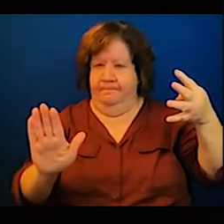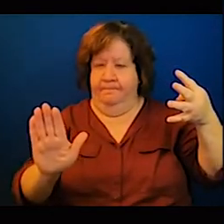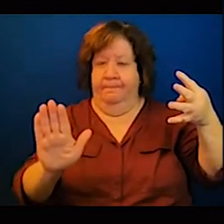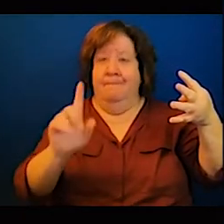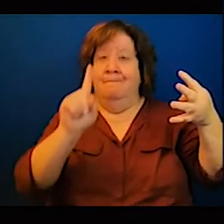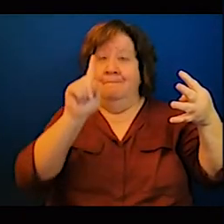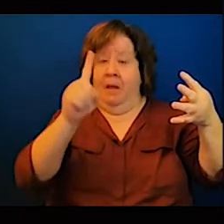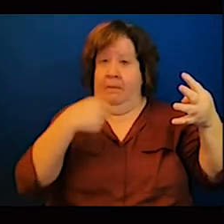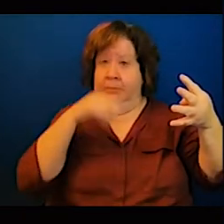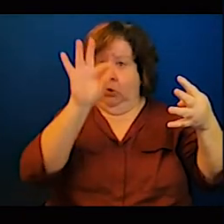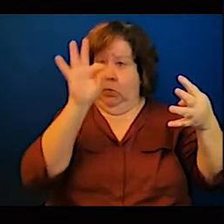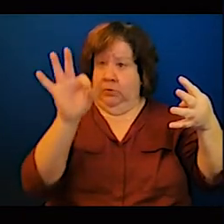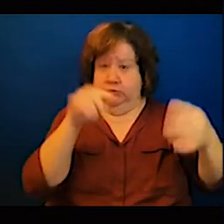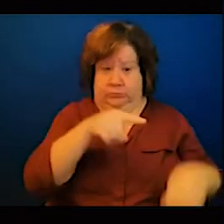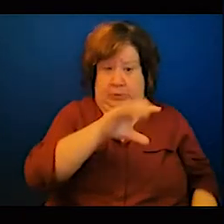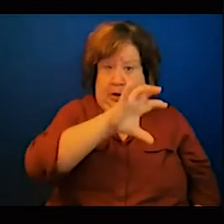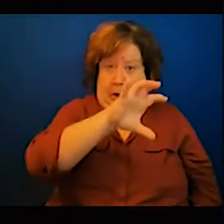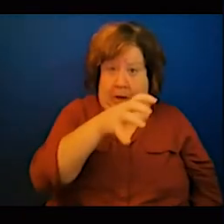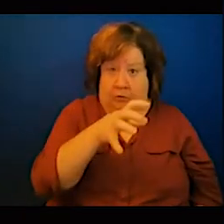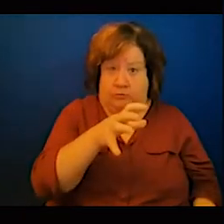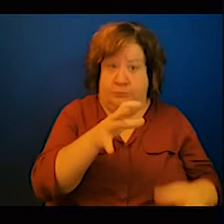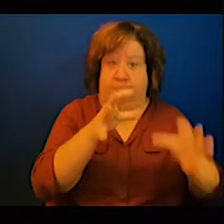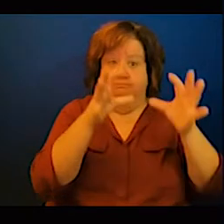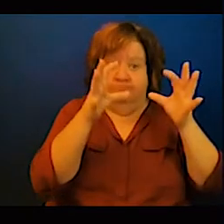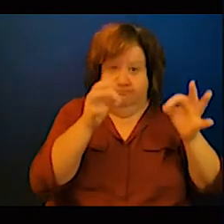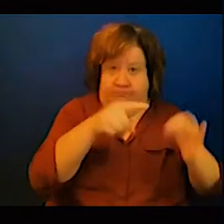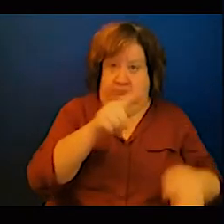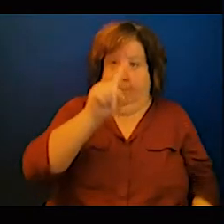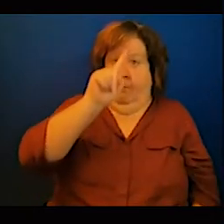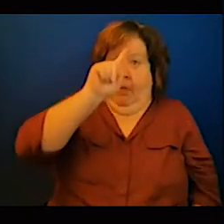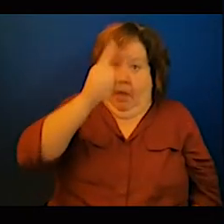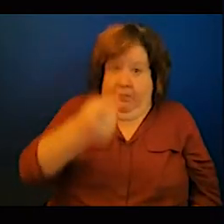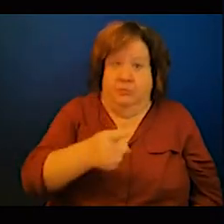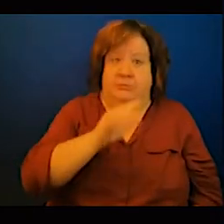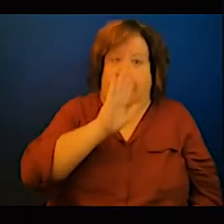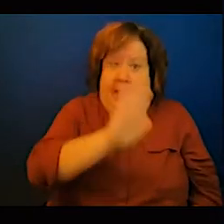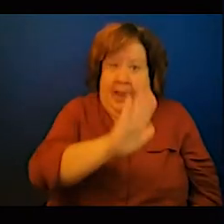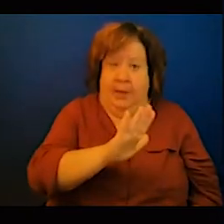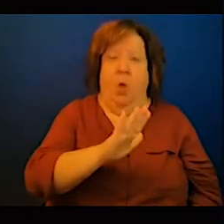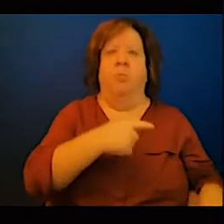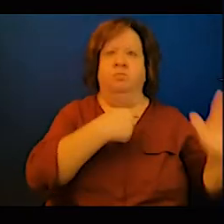where I was part of the team I was leading a team that developed climate change policy